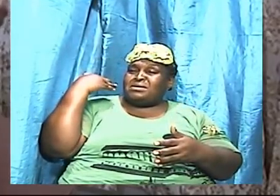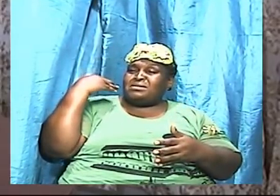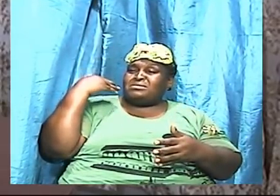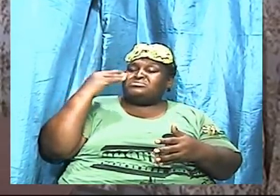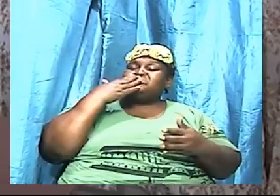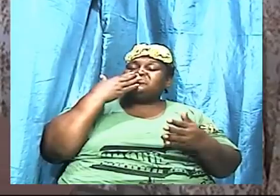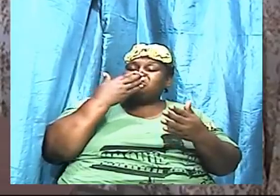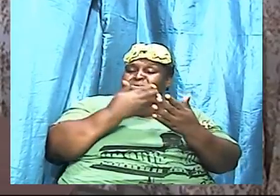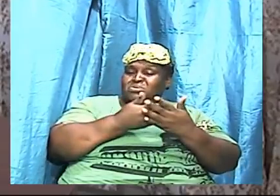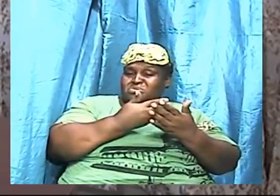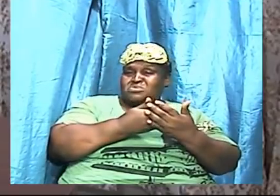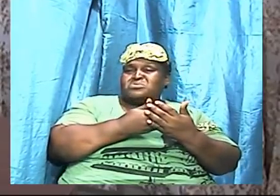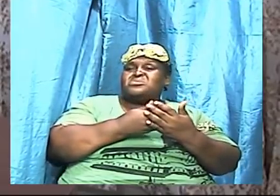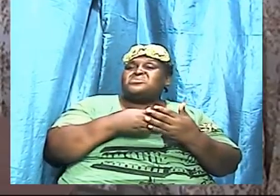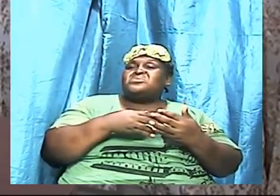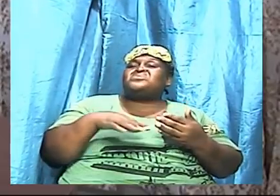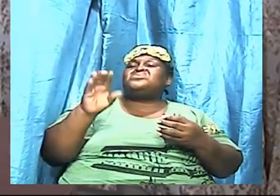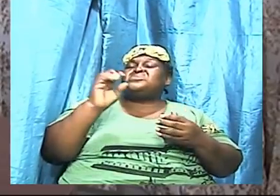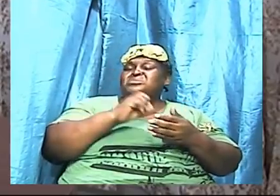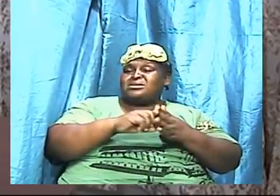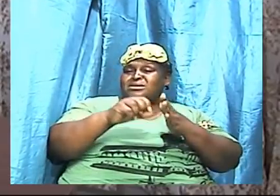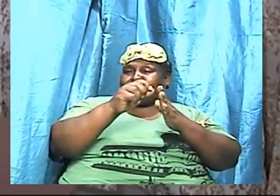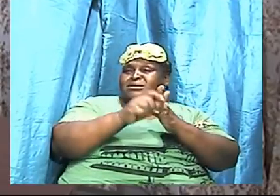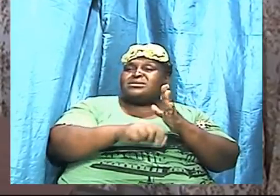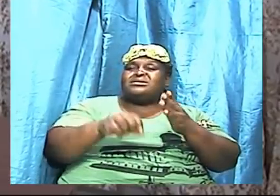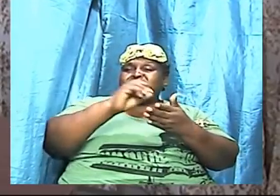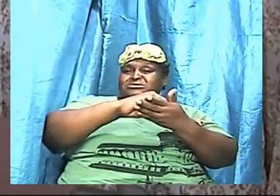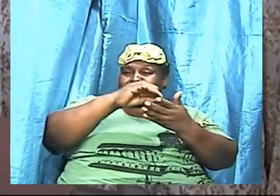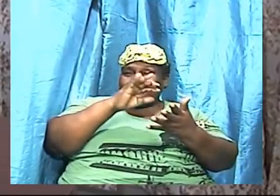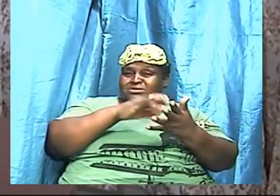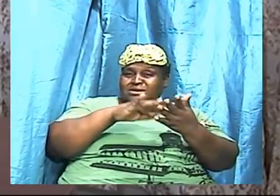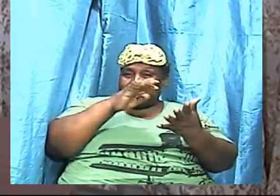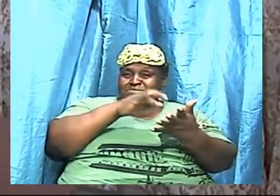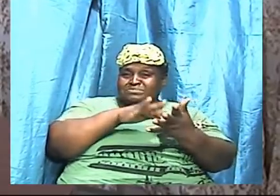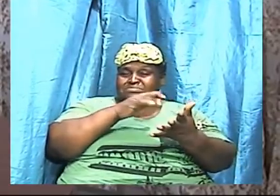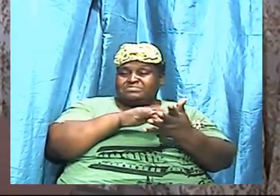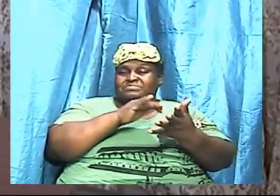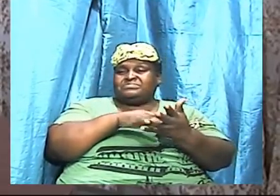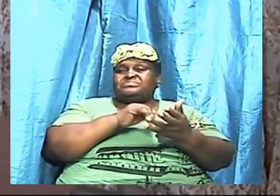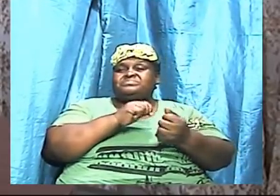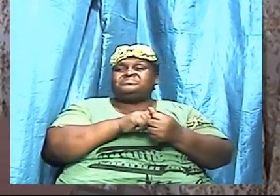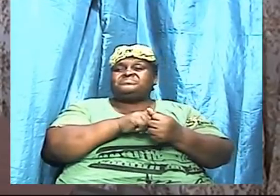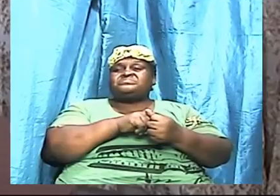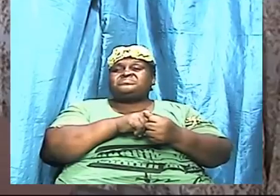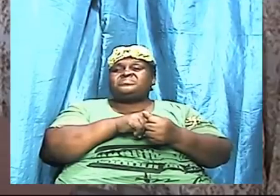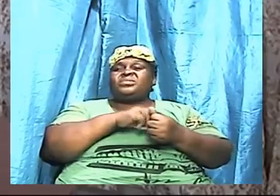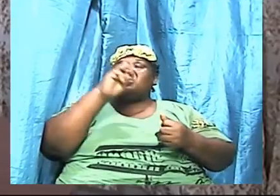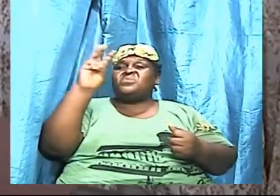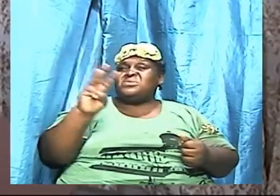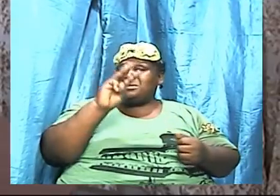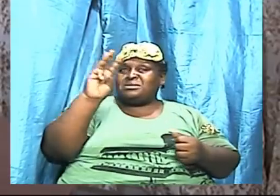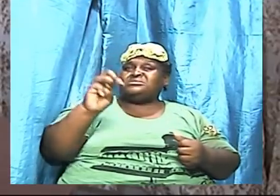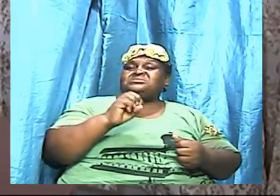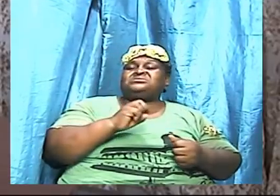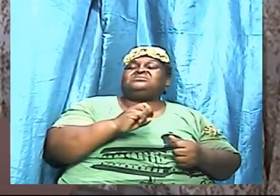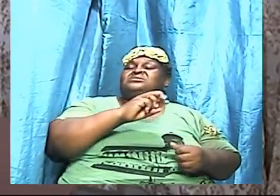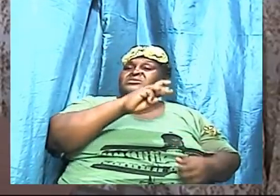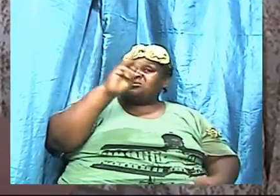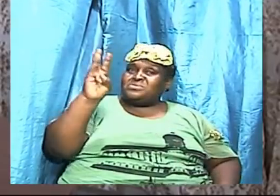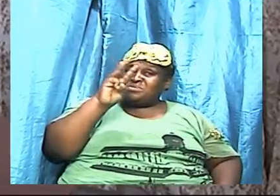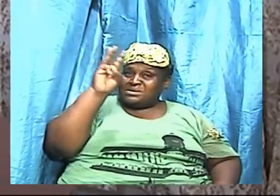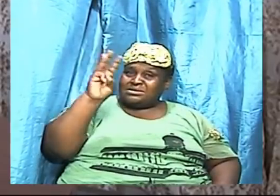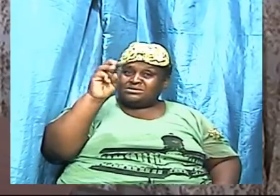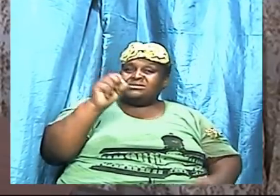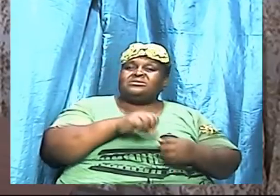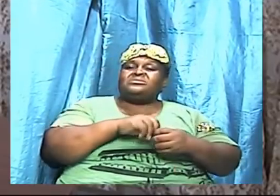this evening we are going to extract a few more things because Wednesday after Wednesday we learn